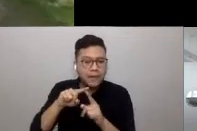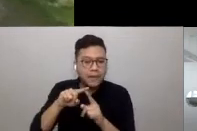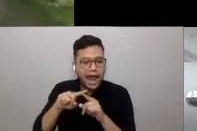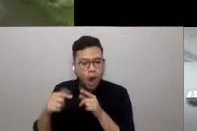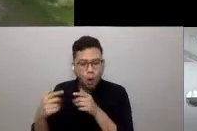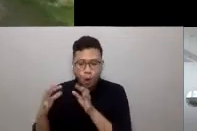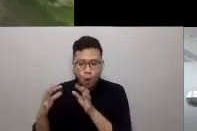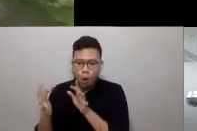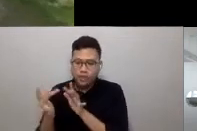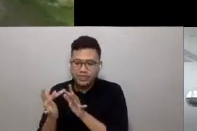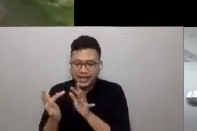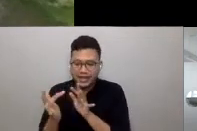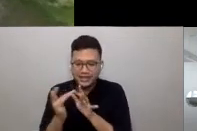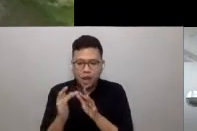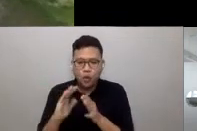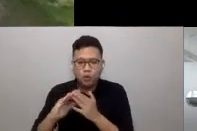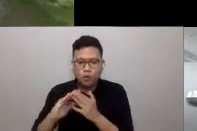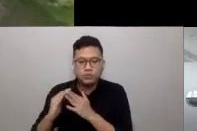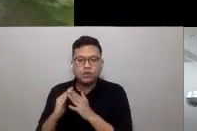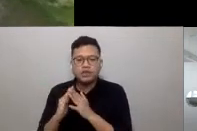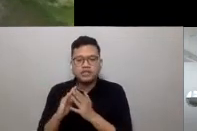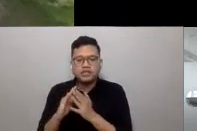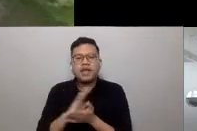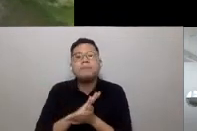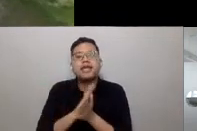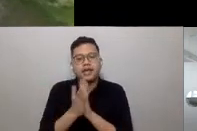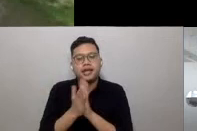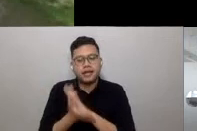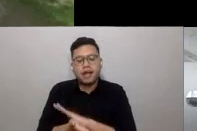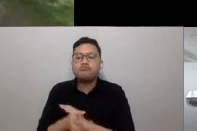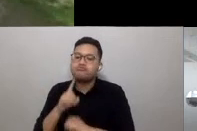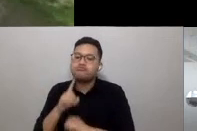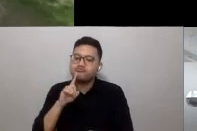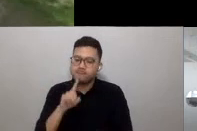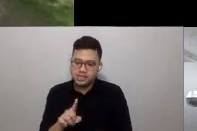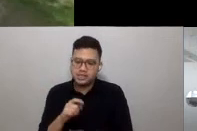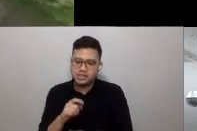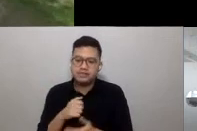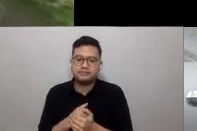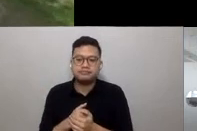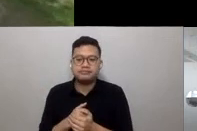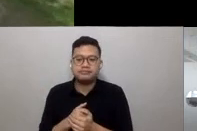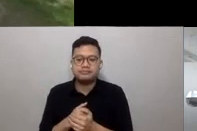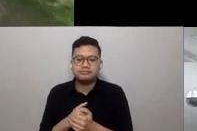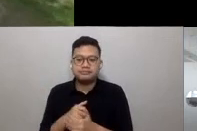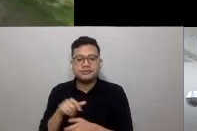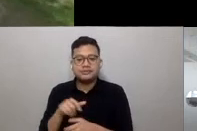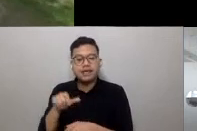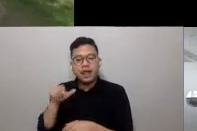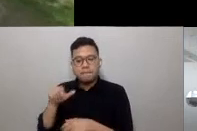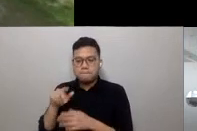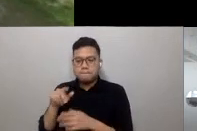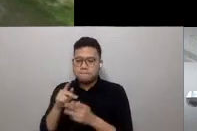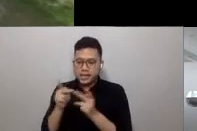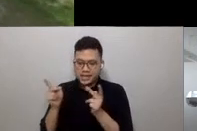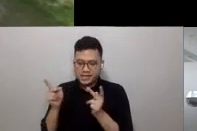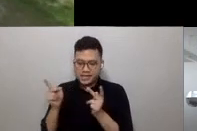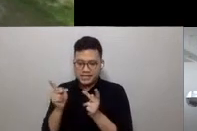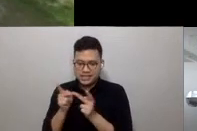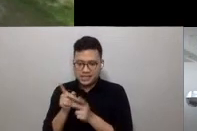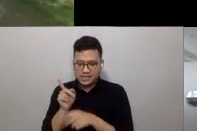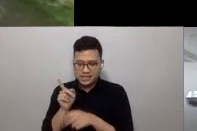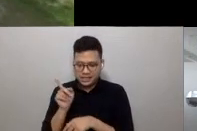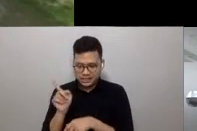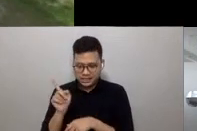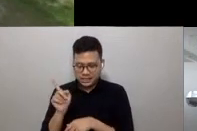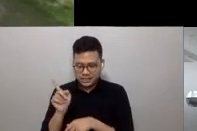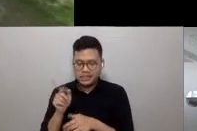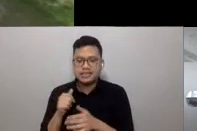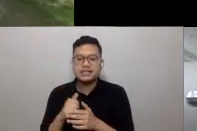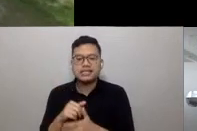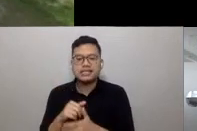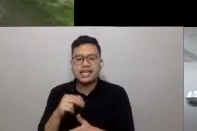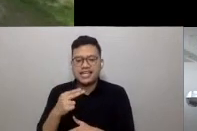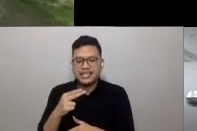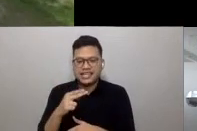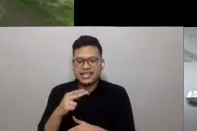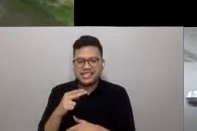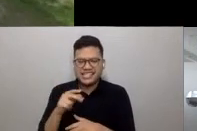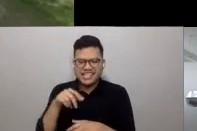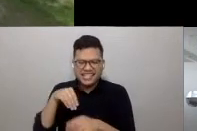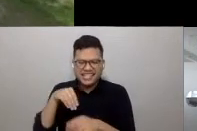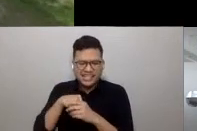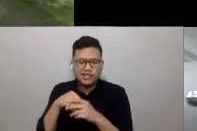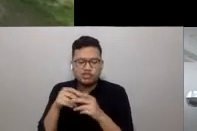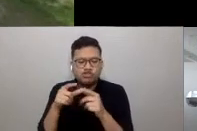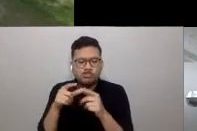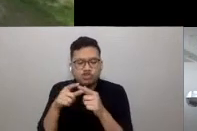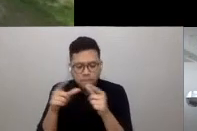communities will become a reality. Places like Higashimatsushima, disaster-responsive eco-town, as you see here,